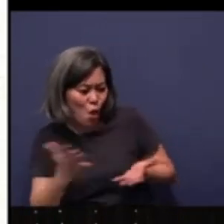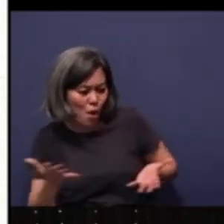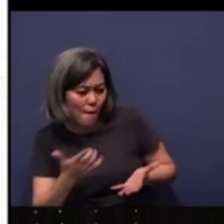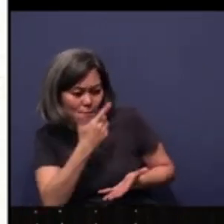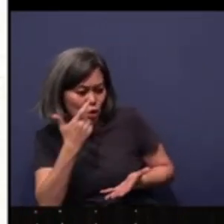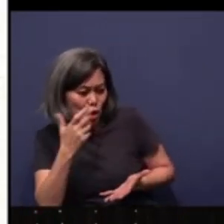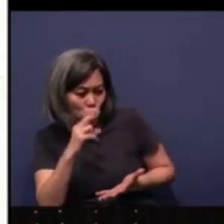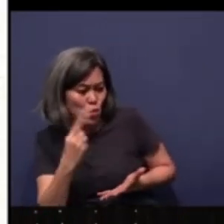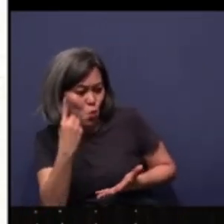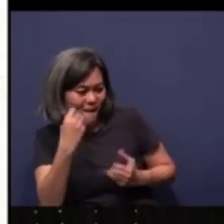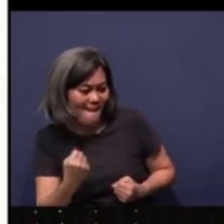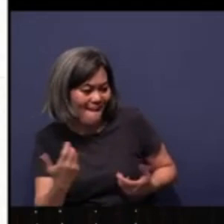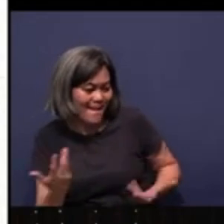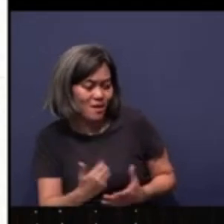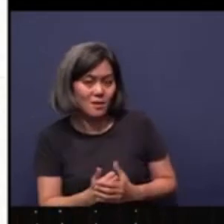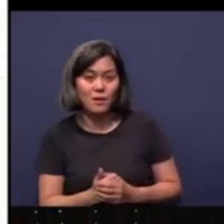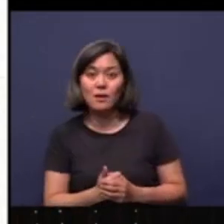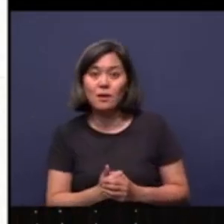can.